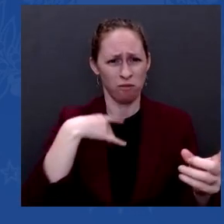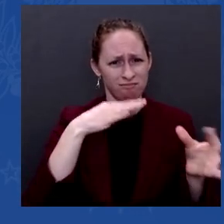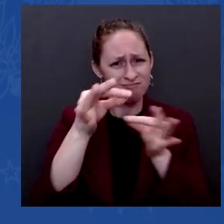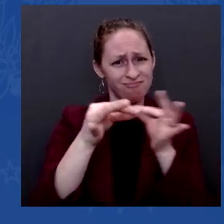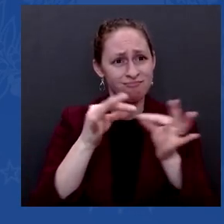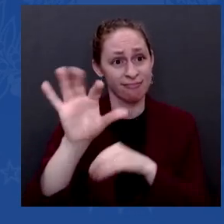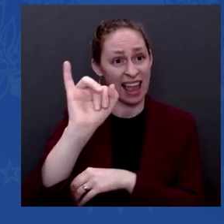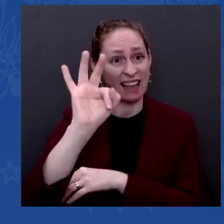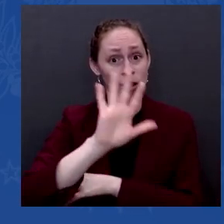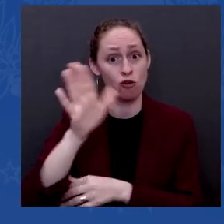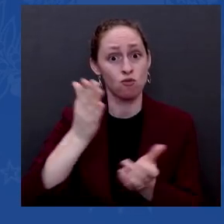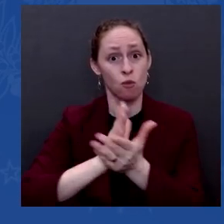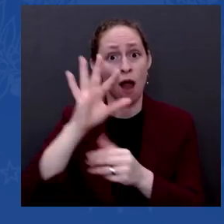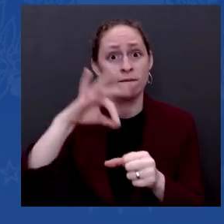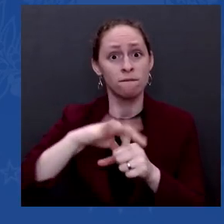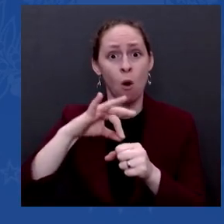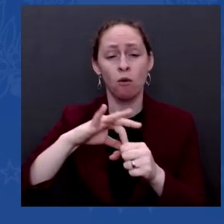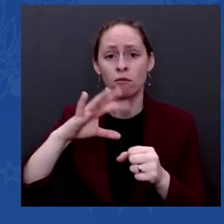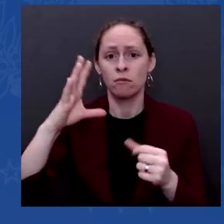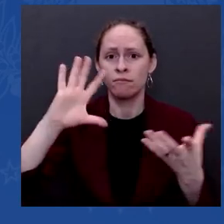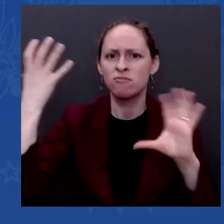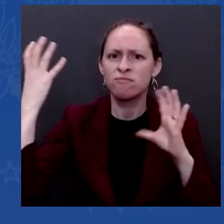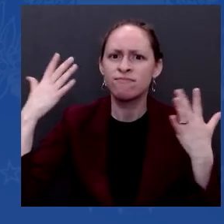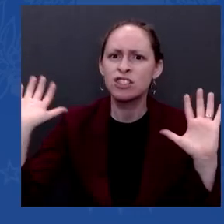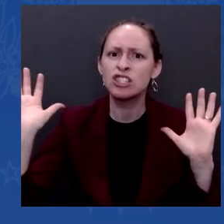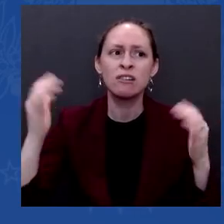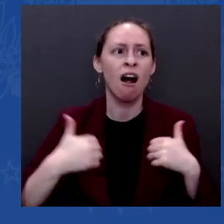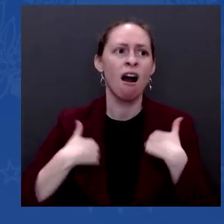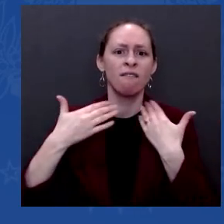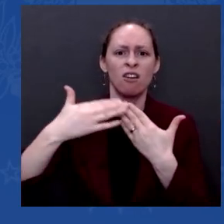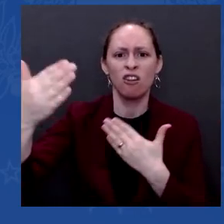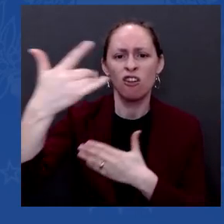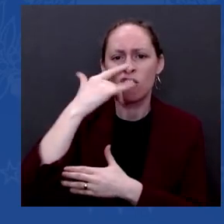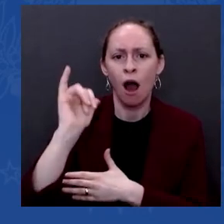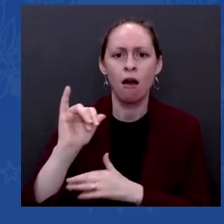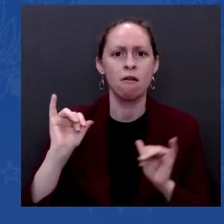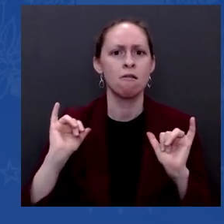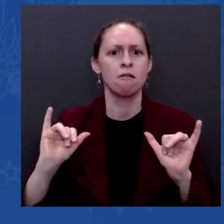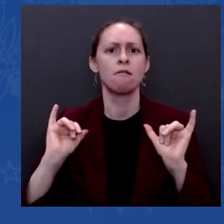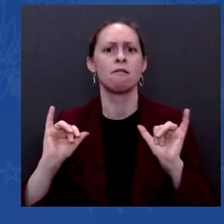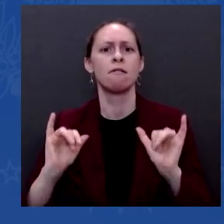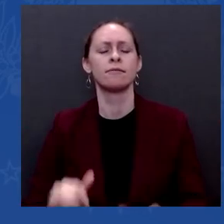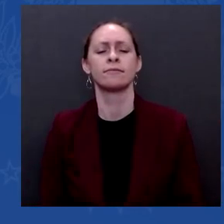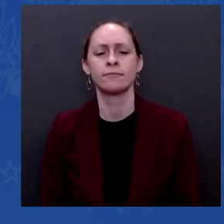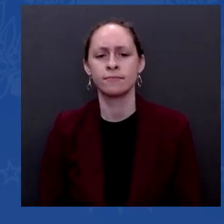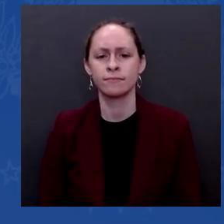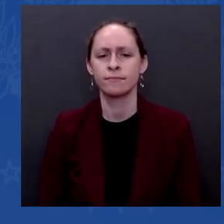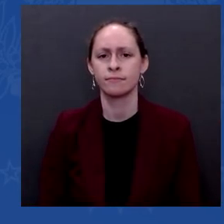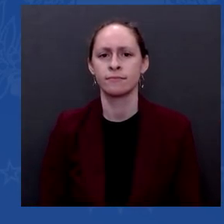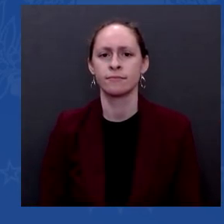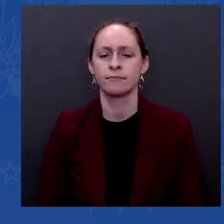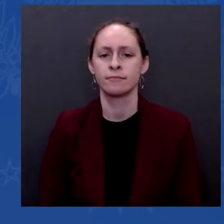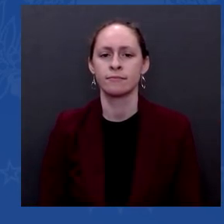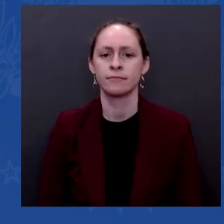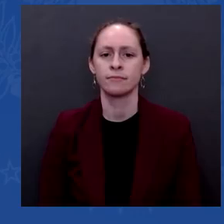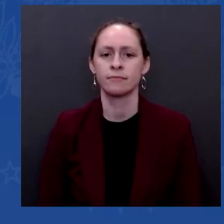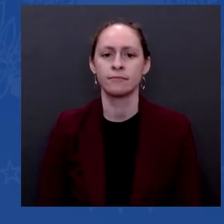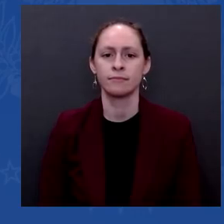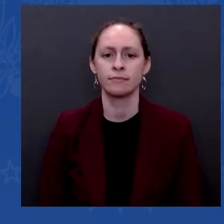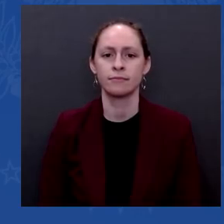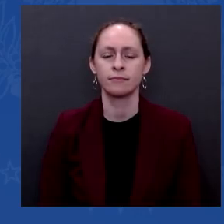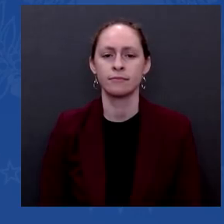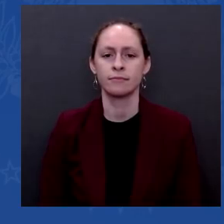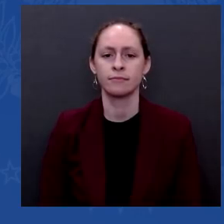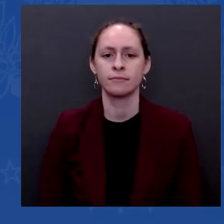a total sense — if I had talked to the public about the whole idea of subversion of elections by deciding who the